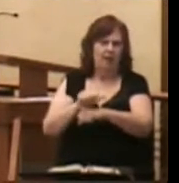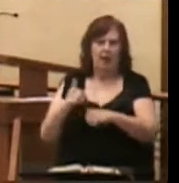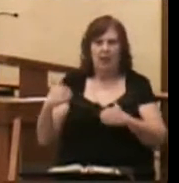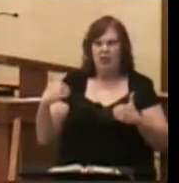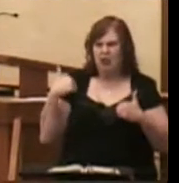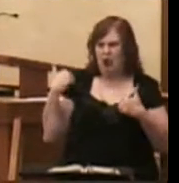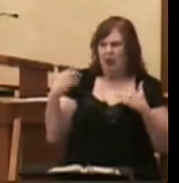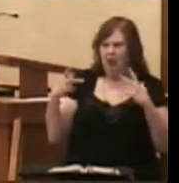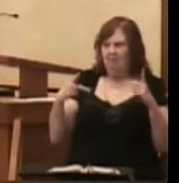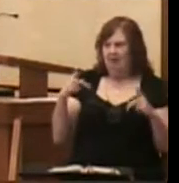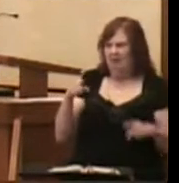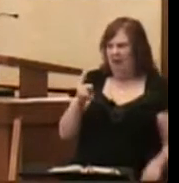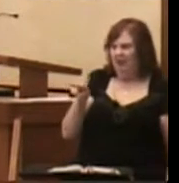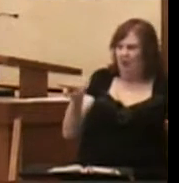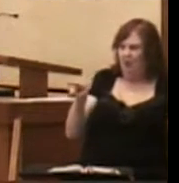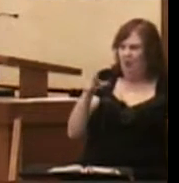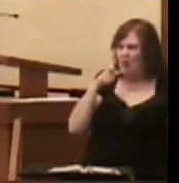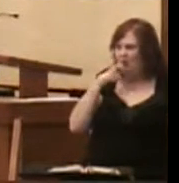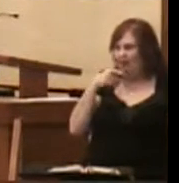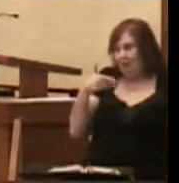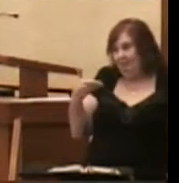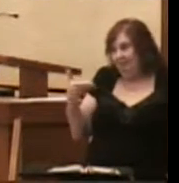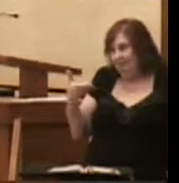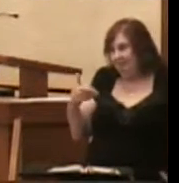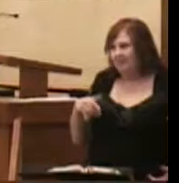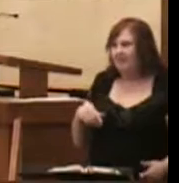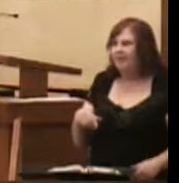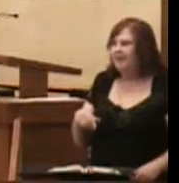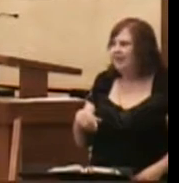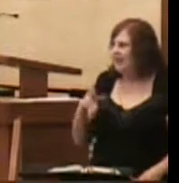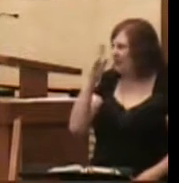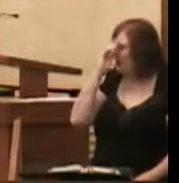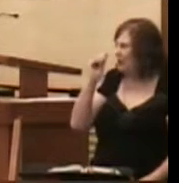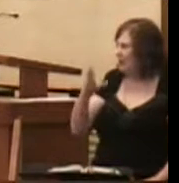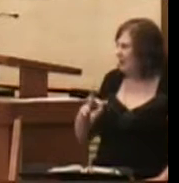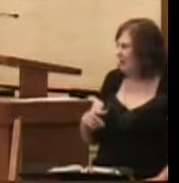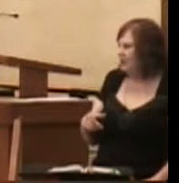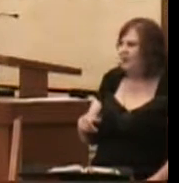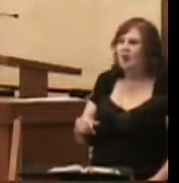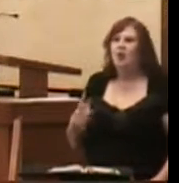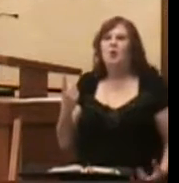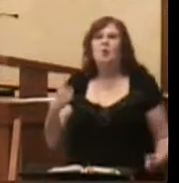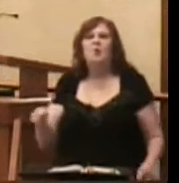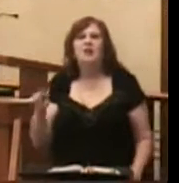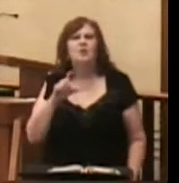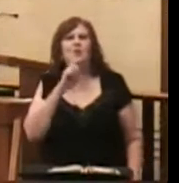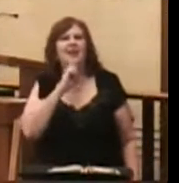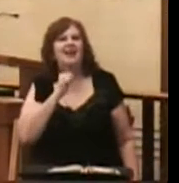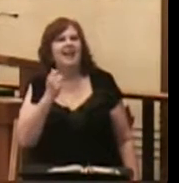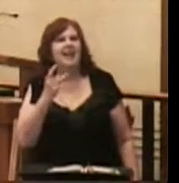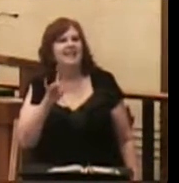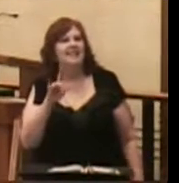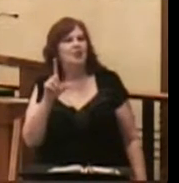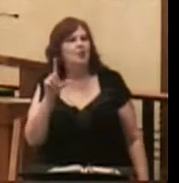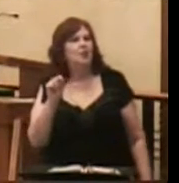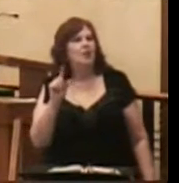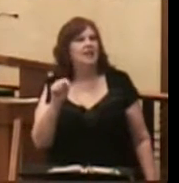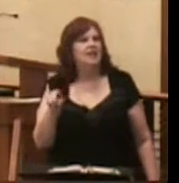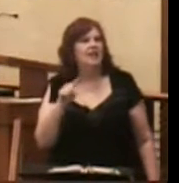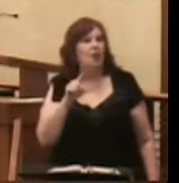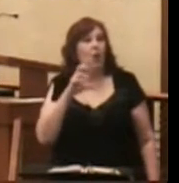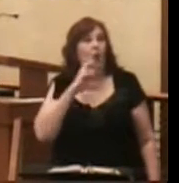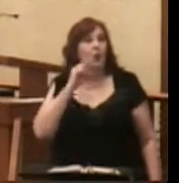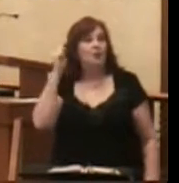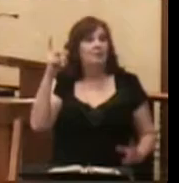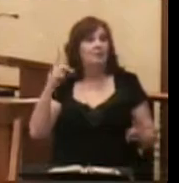people. Whoever they are. Here's a newsflash for you. When you were 18 or 20 years old, the older